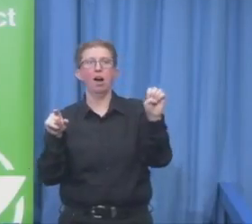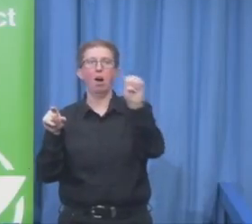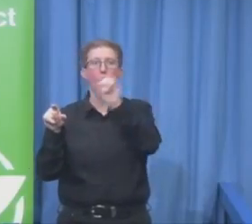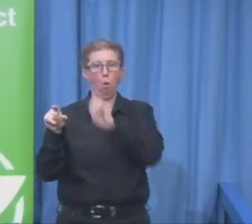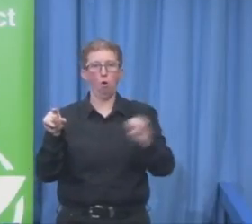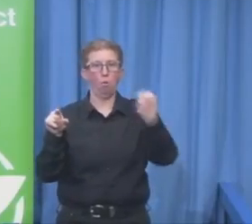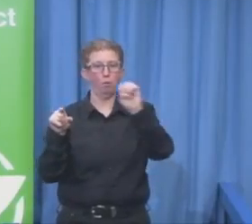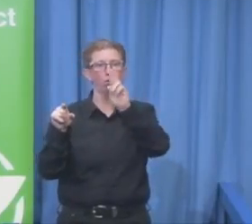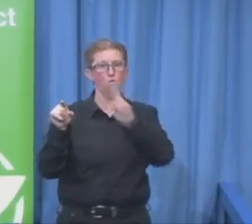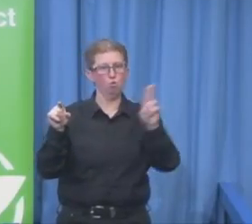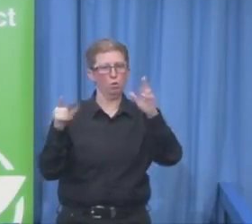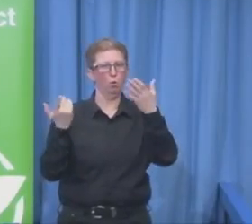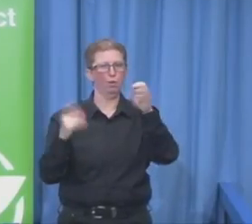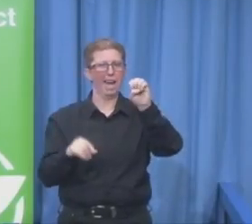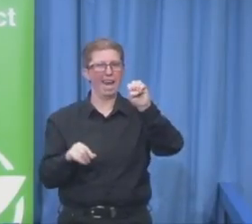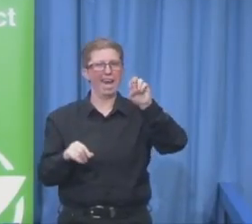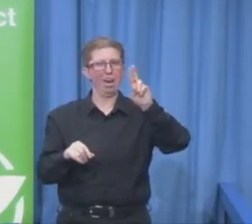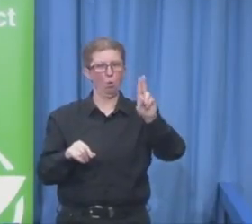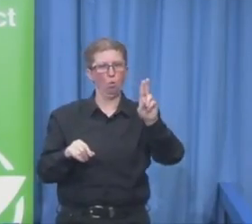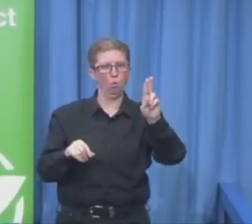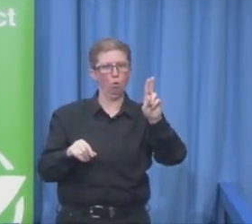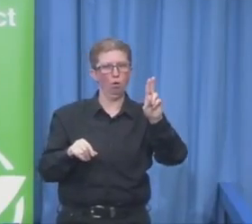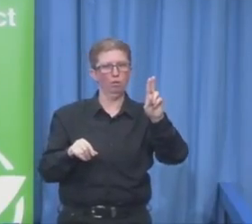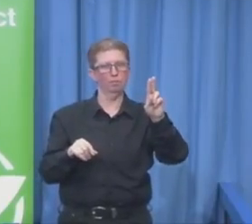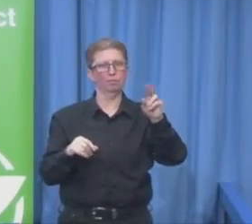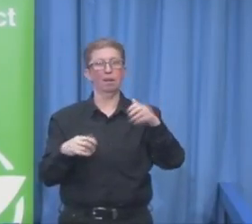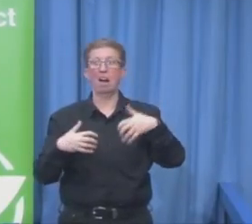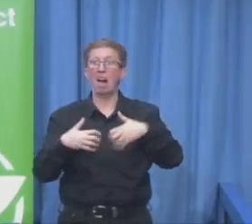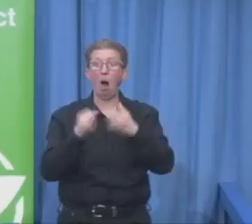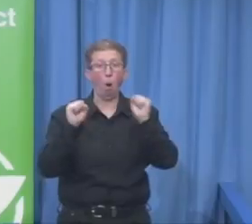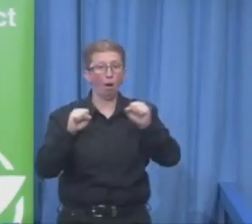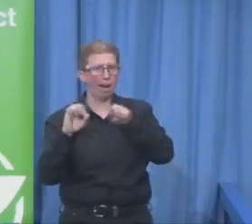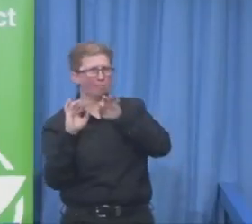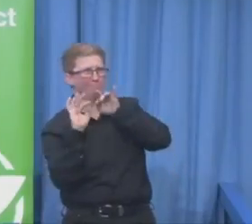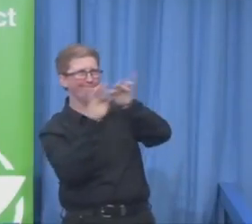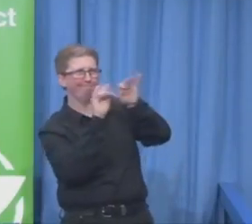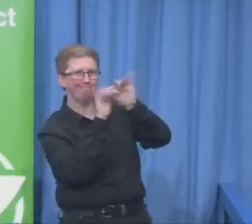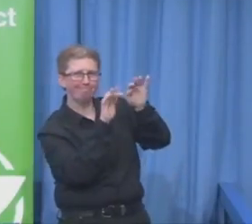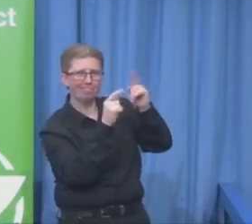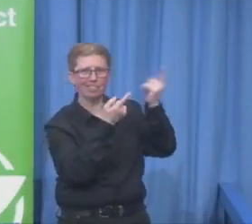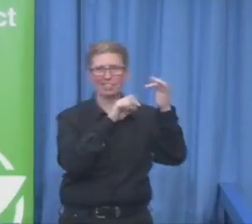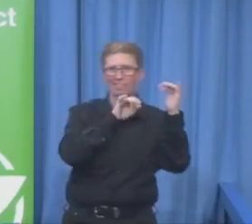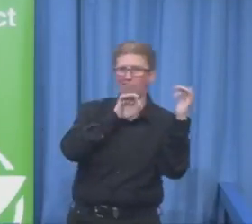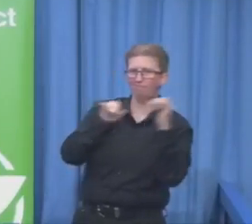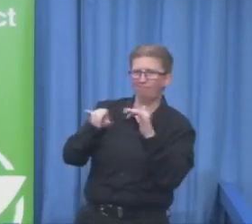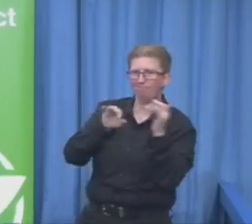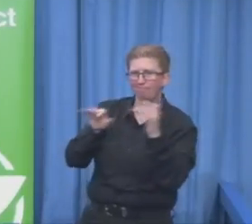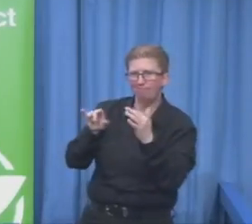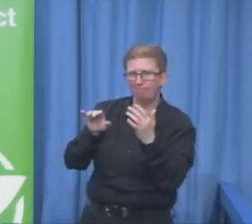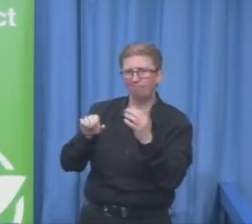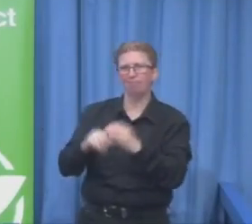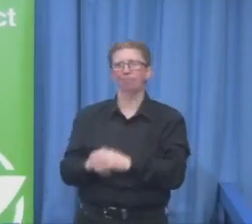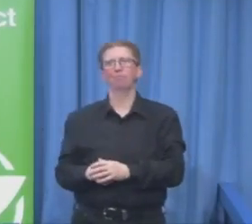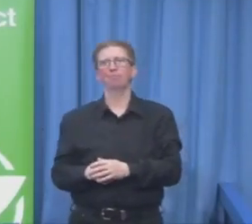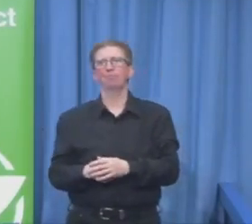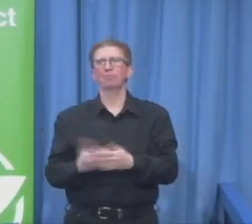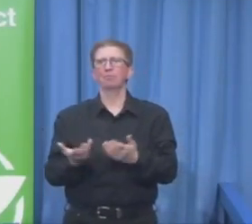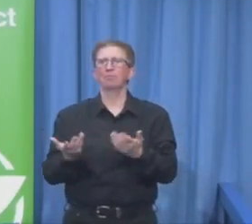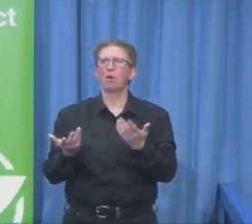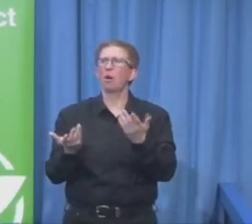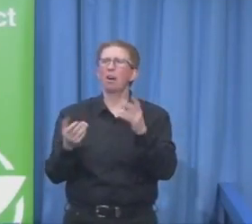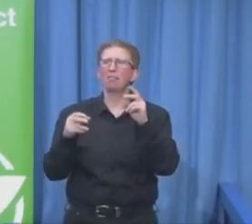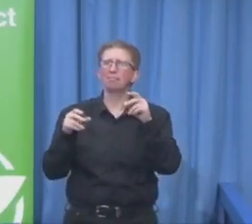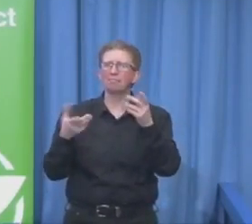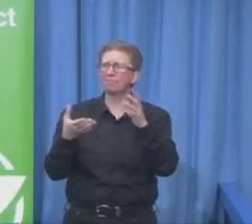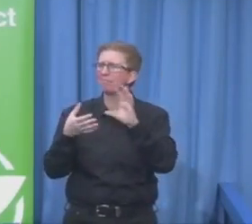other important organisations like the International Labour Organisation and other national and supernational